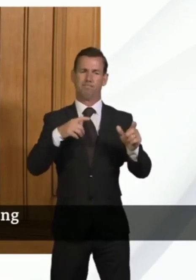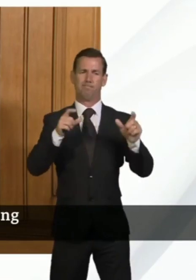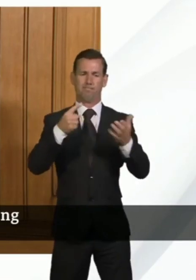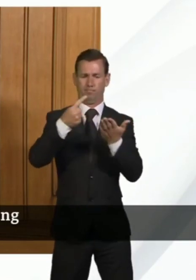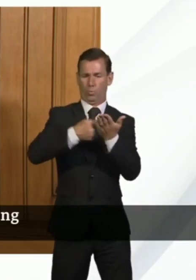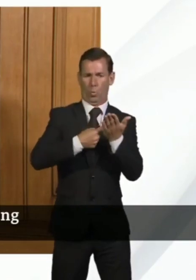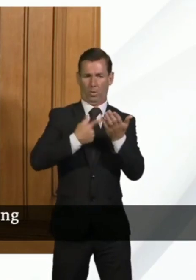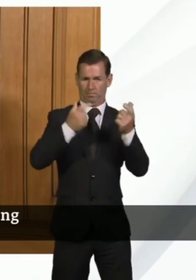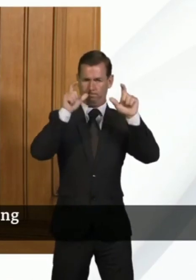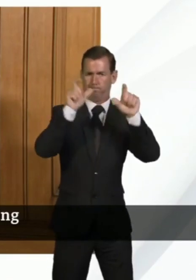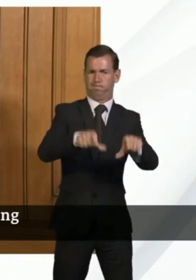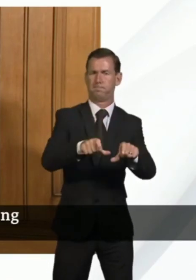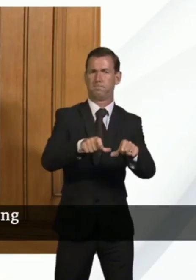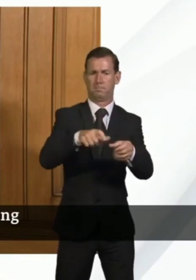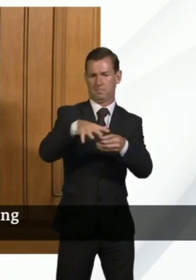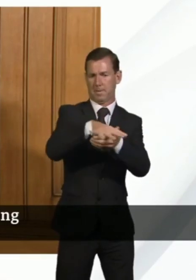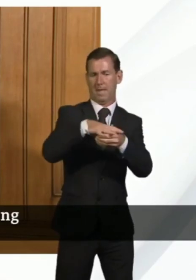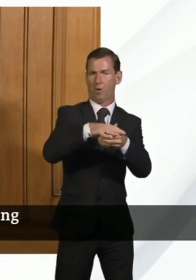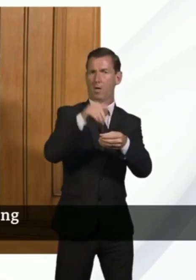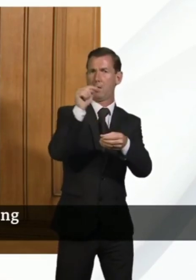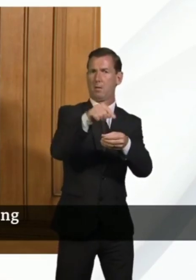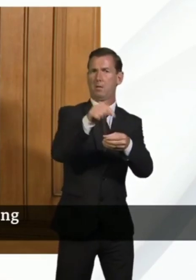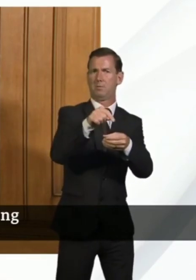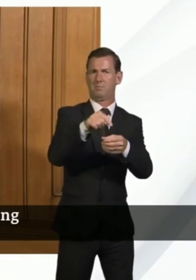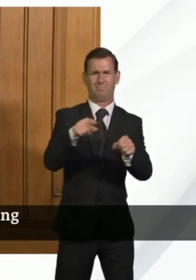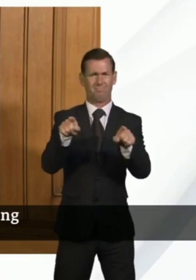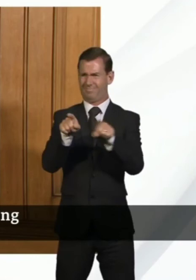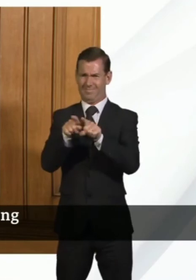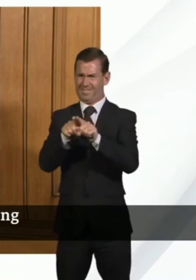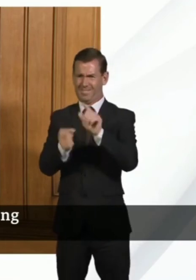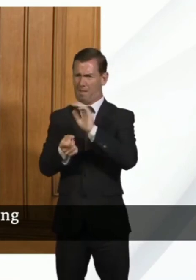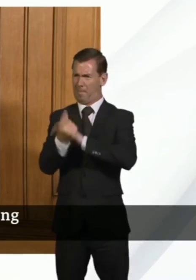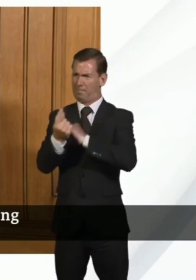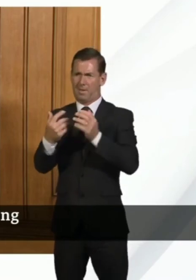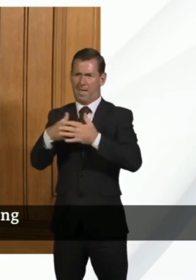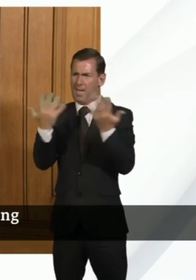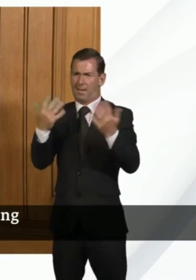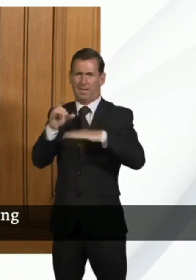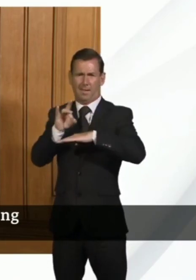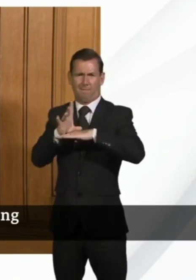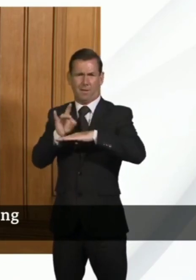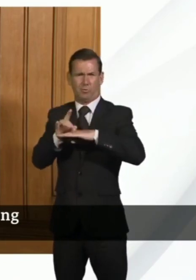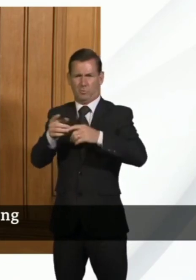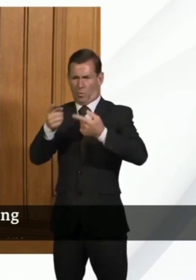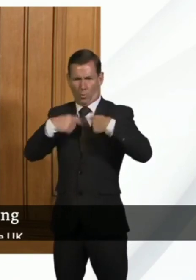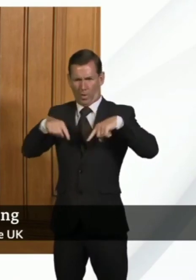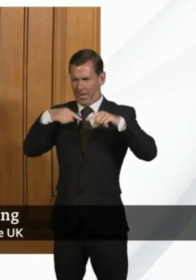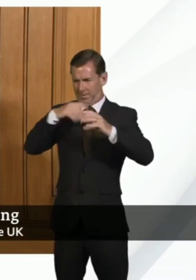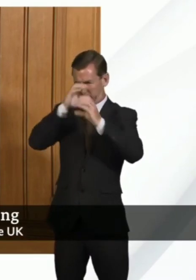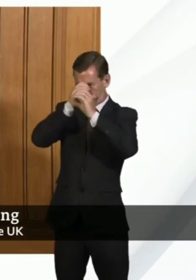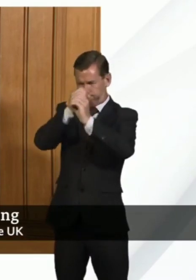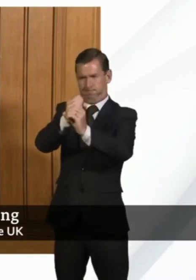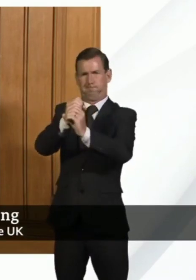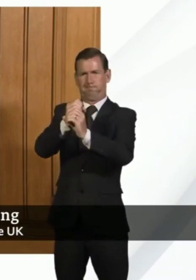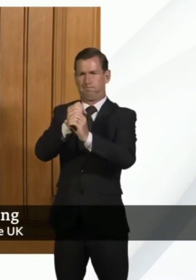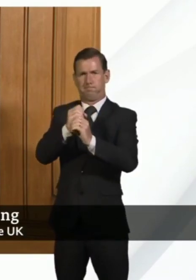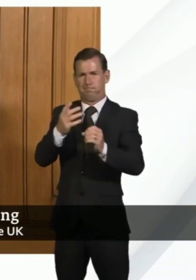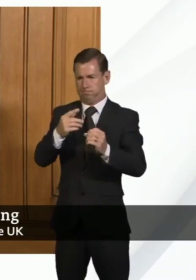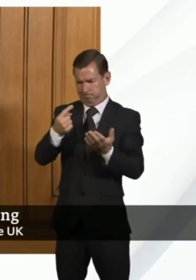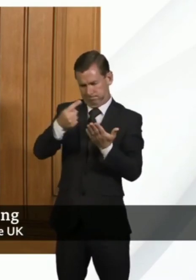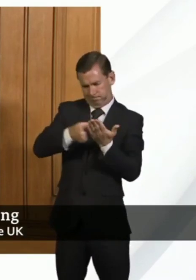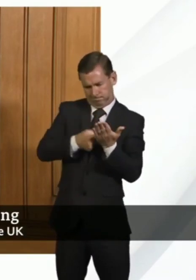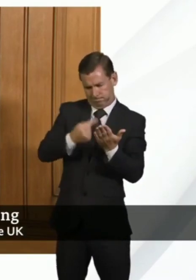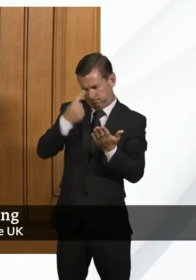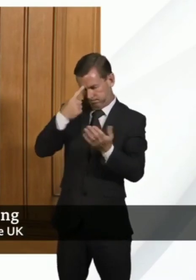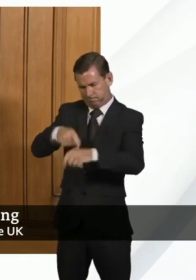no different from the public health response that occurs for any outbreak of an infectious disease a set of measures will be taken by public